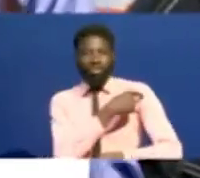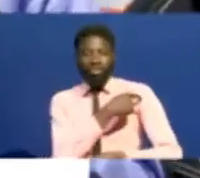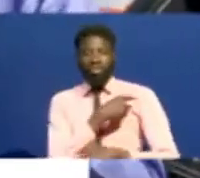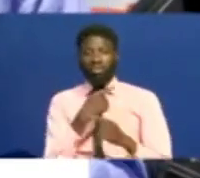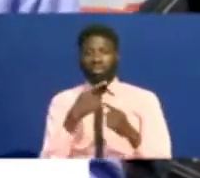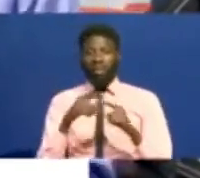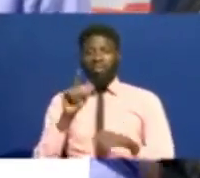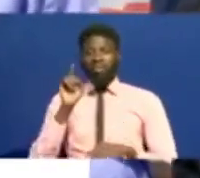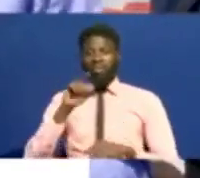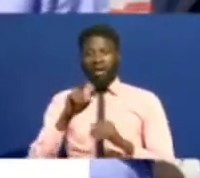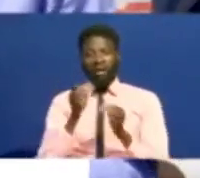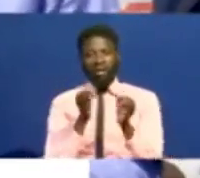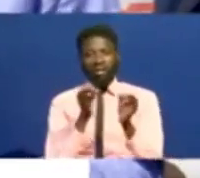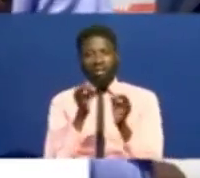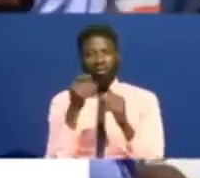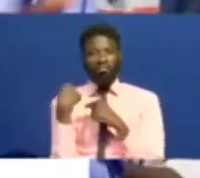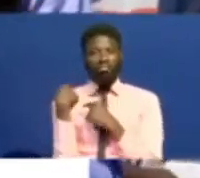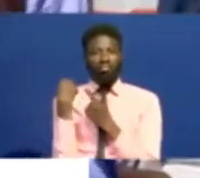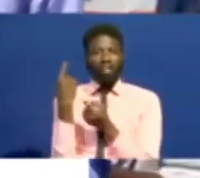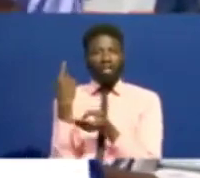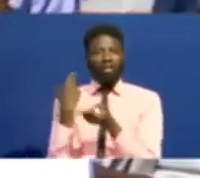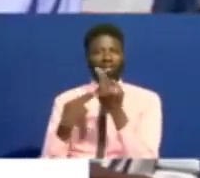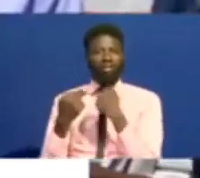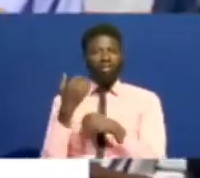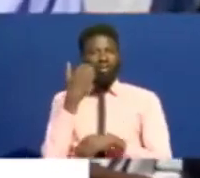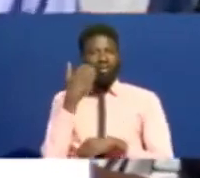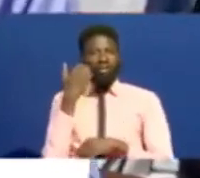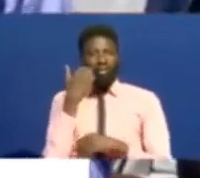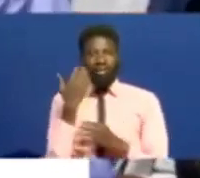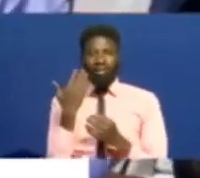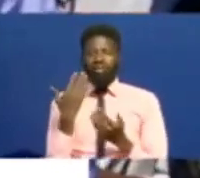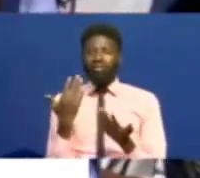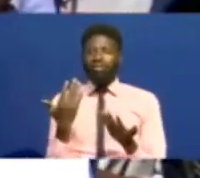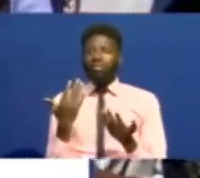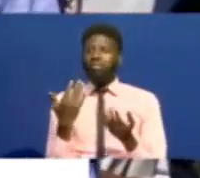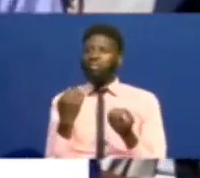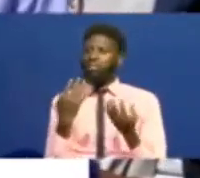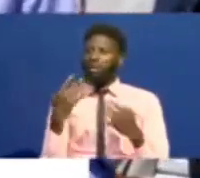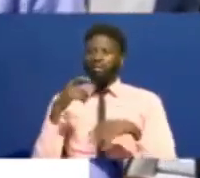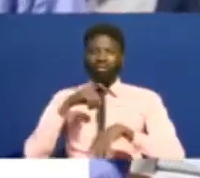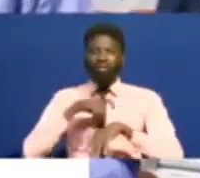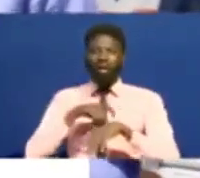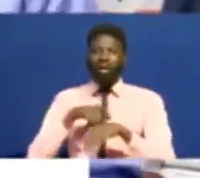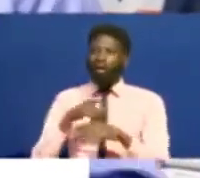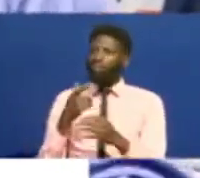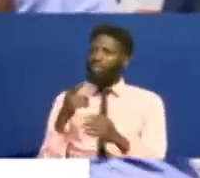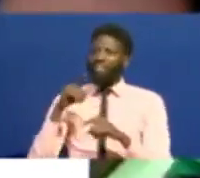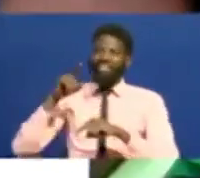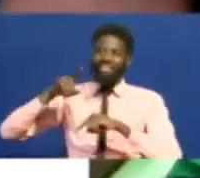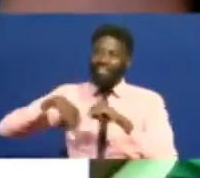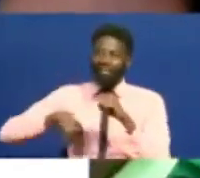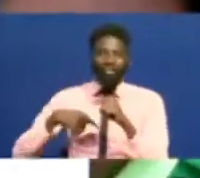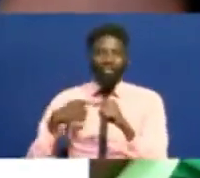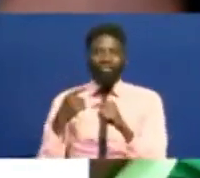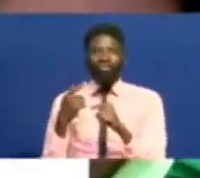He added that he said that he would have a sign